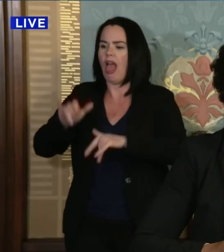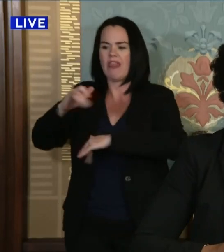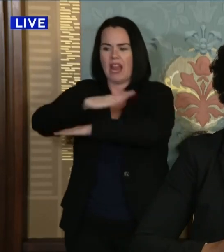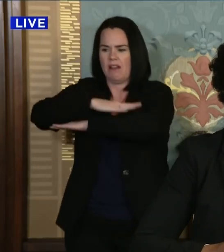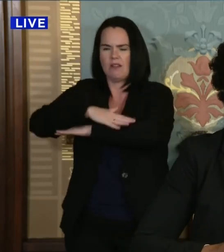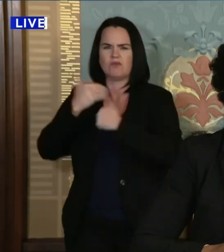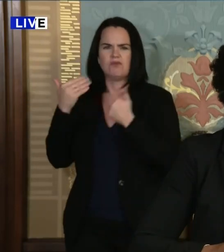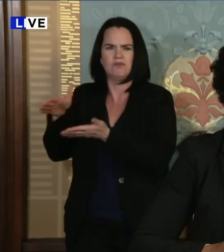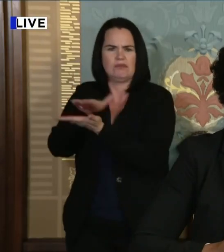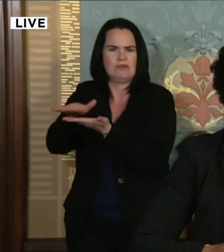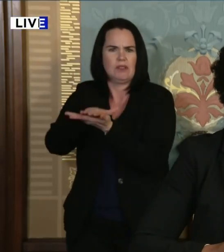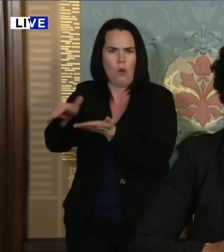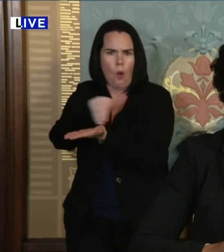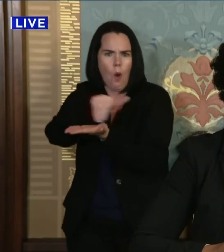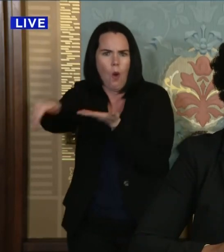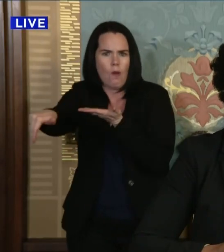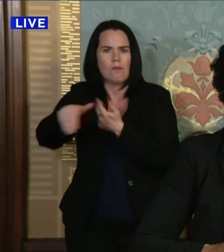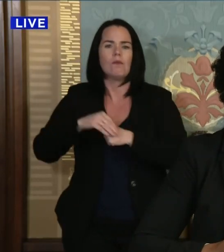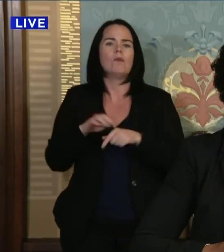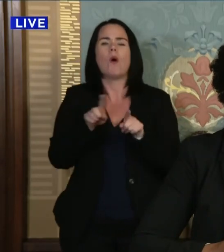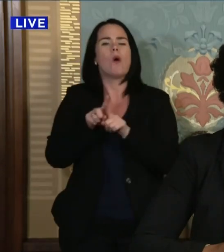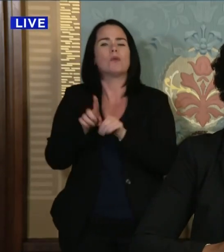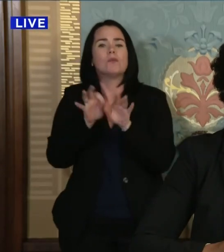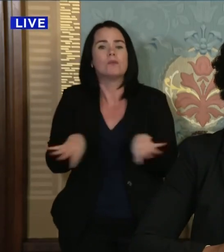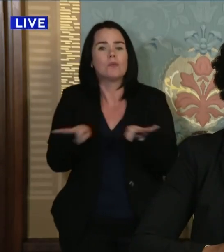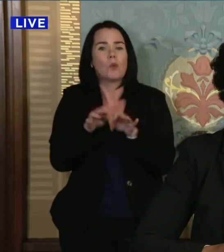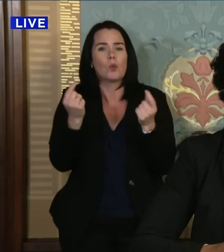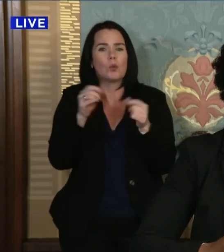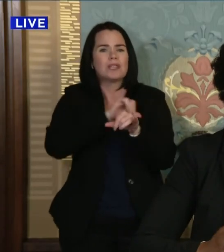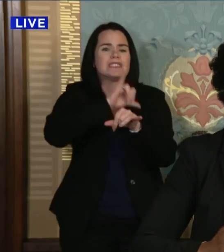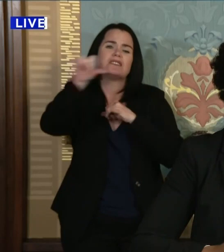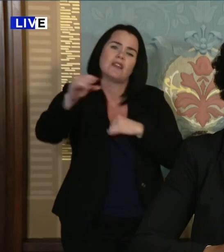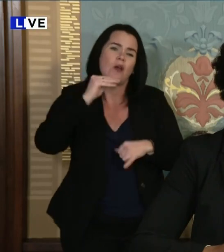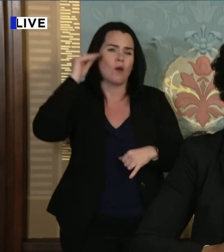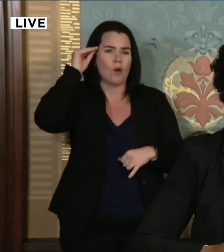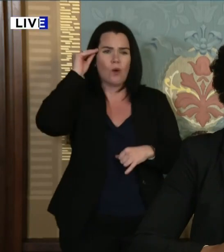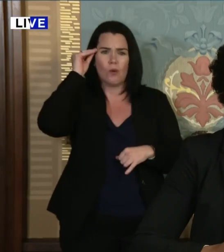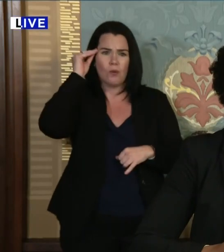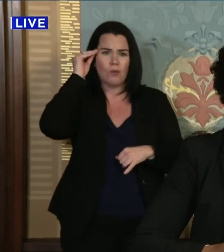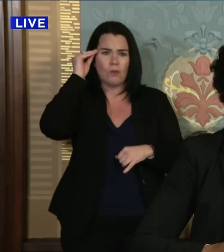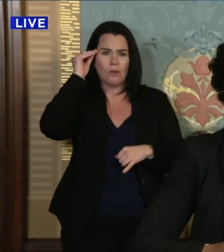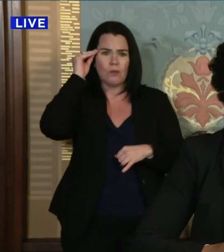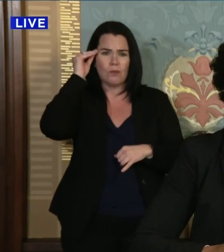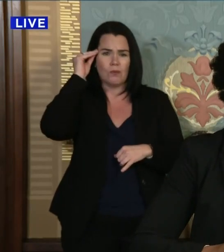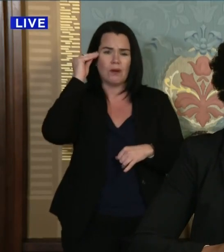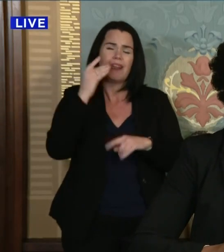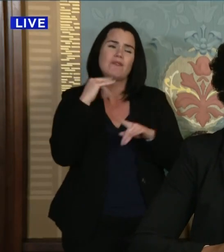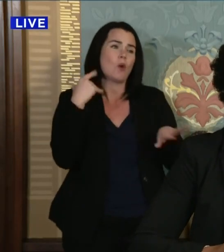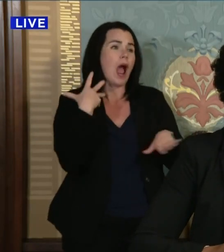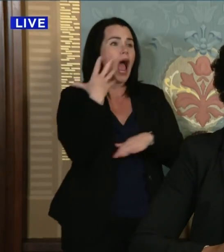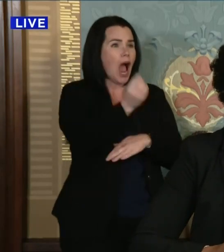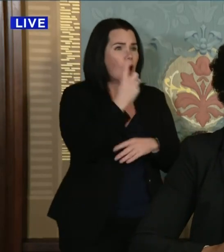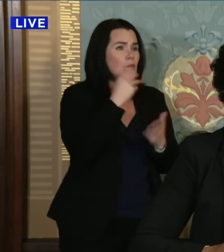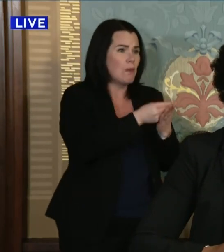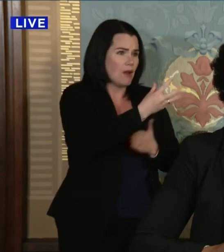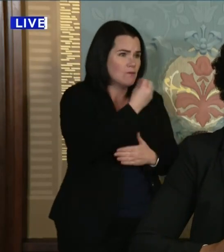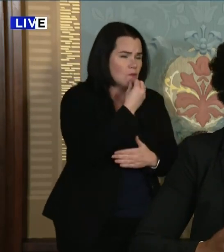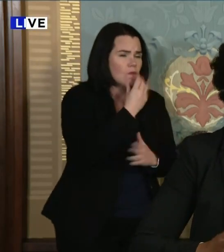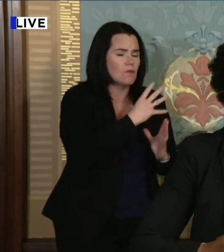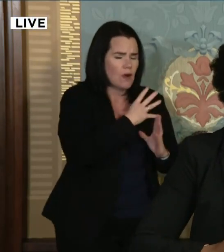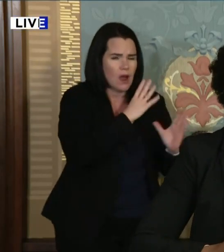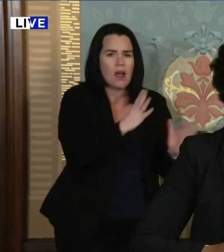and most importantly, staying home. If you're not going out to get food, to get important medicine, uh,